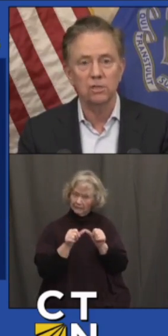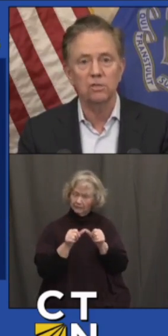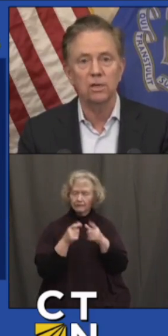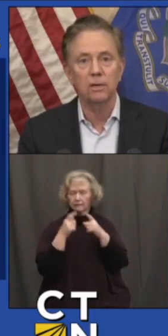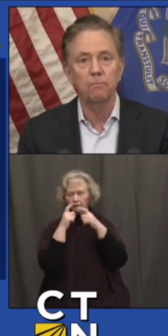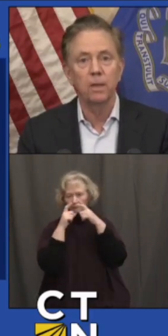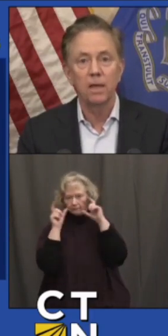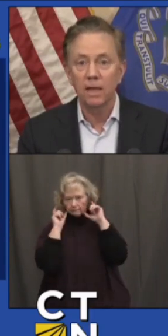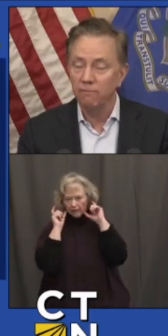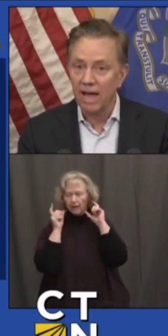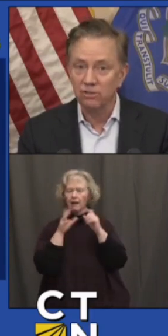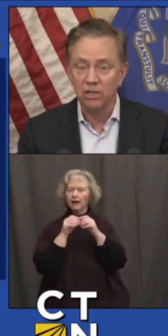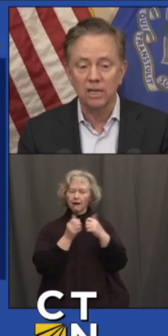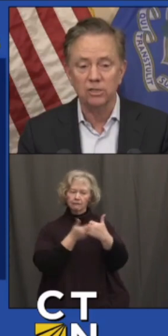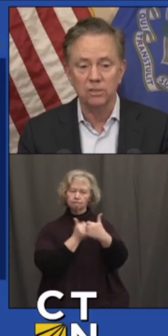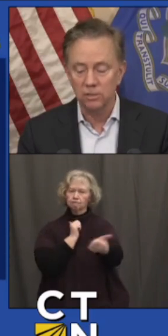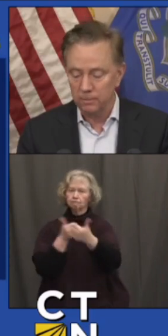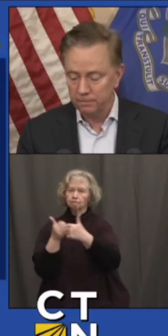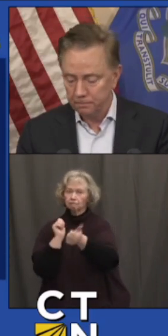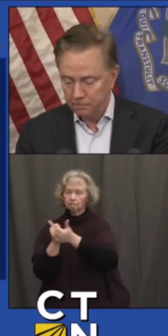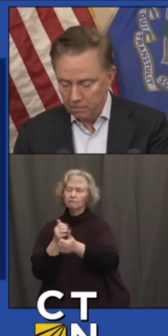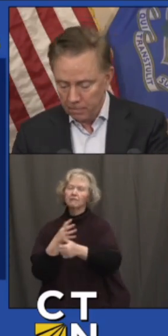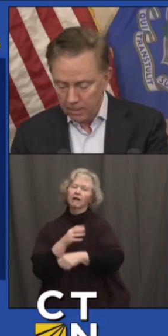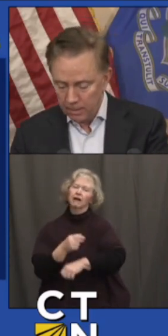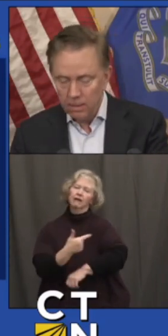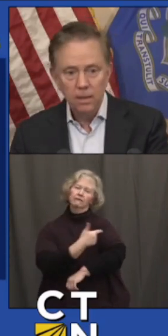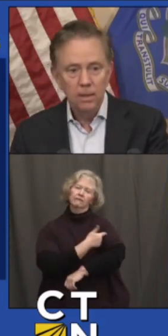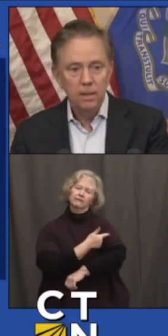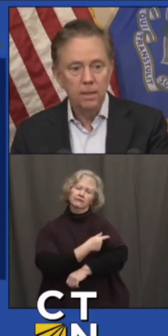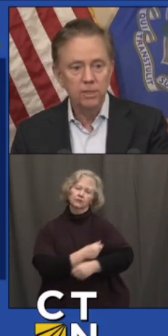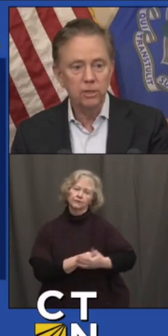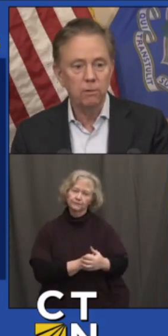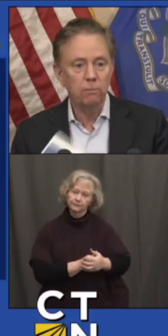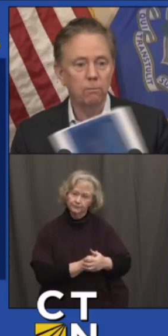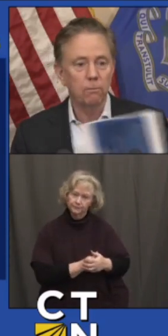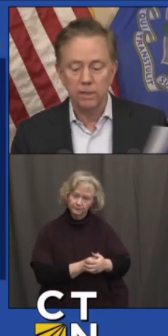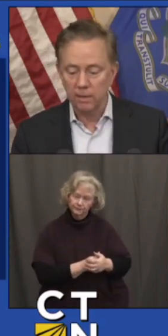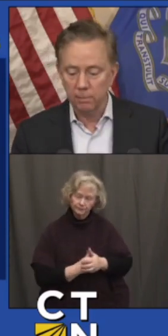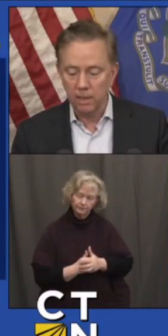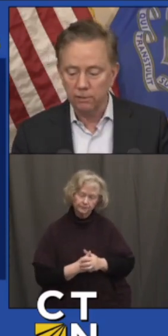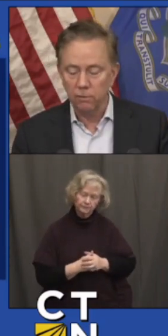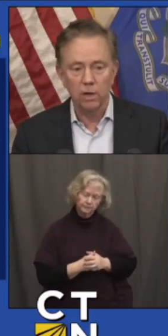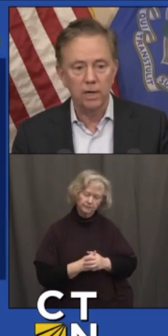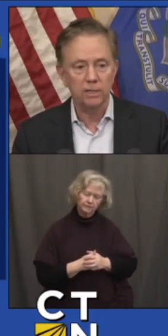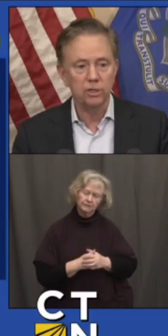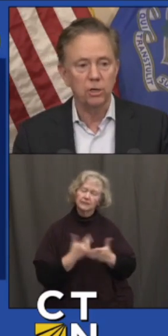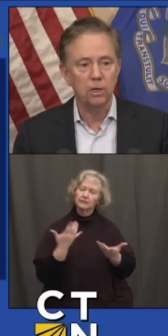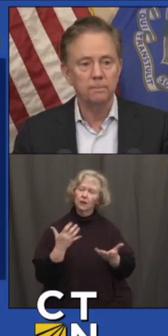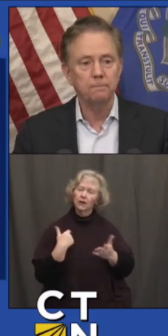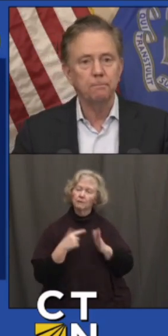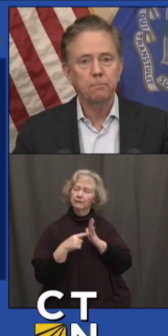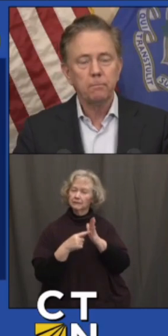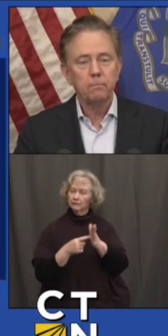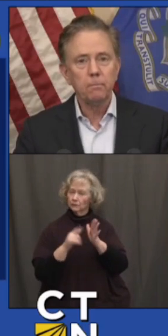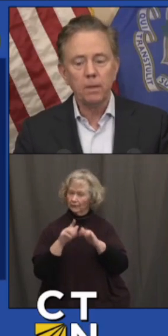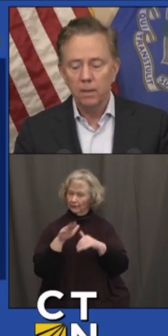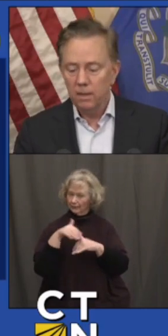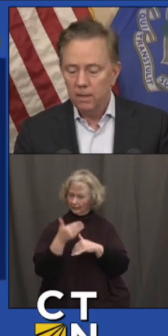social distancing, and vaccinations. Let me show you what that implies for our next chart.